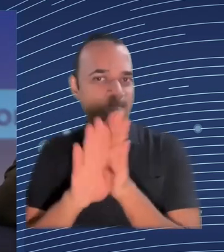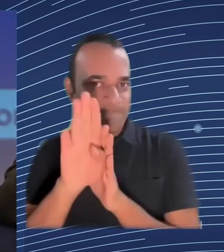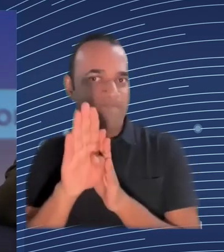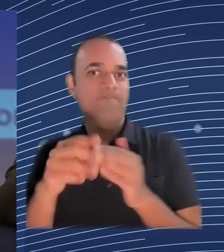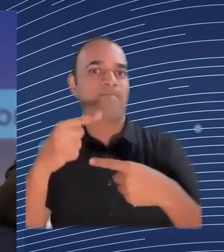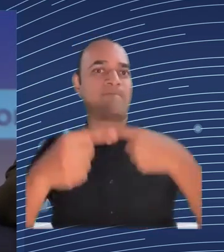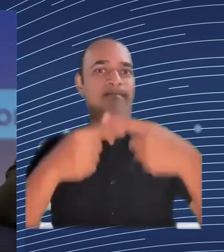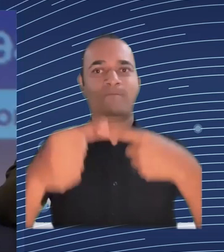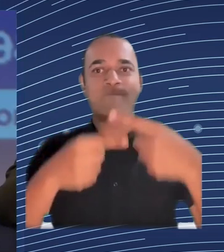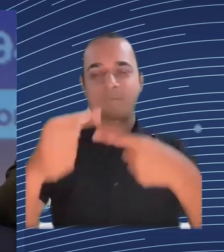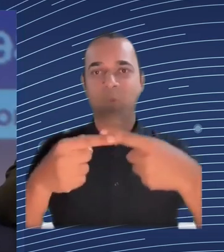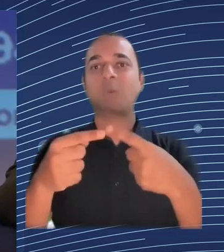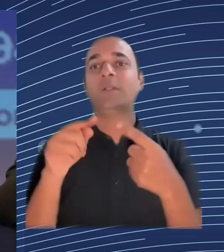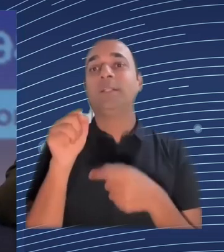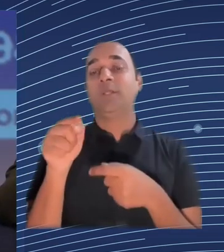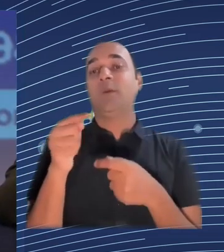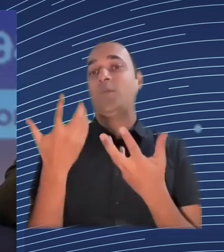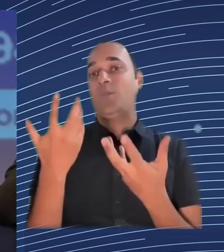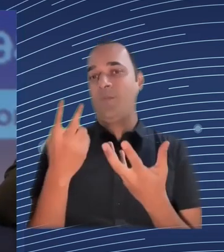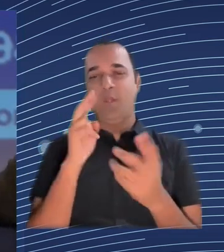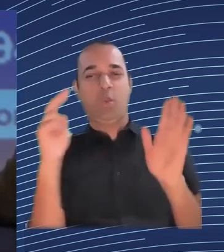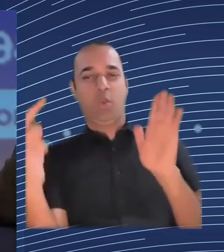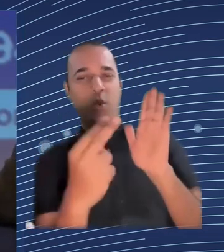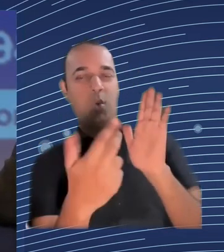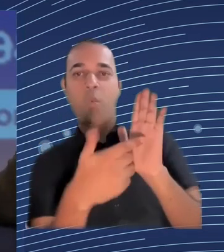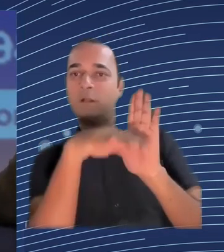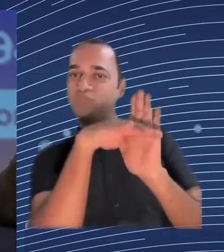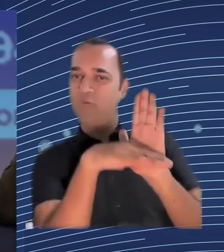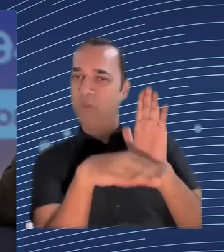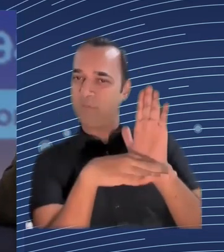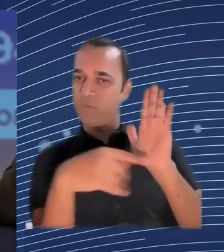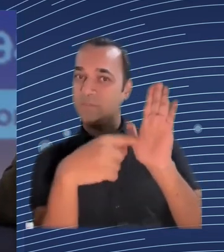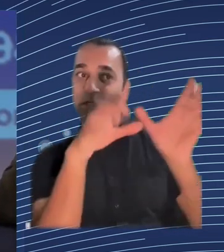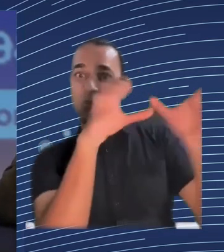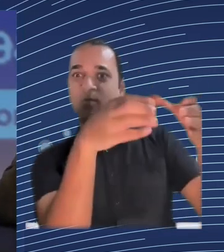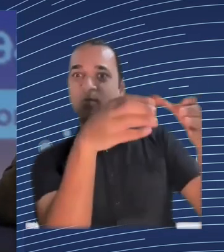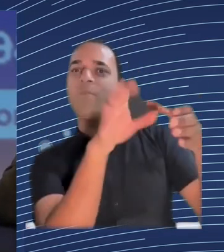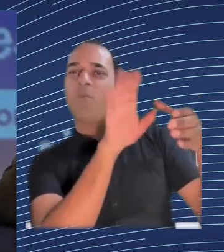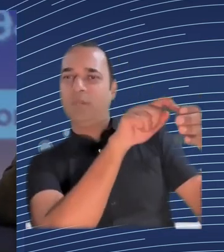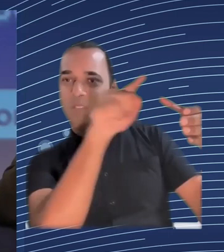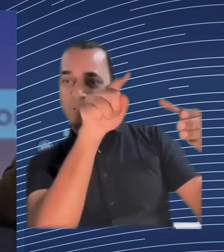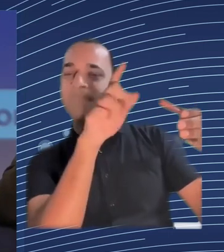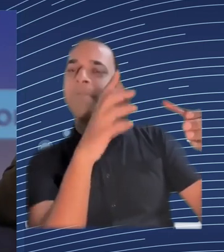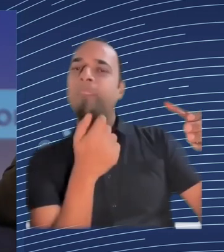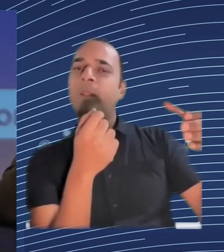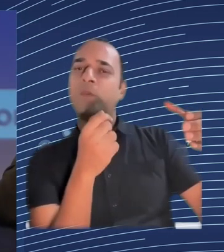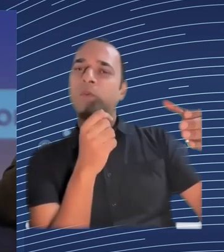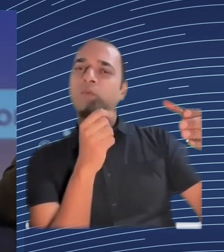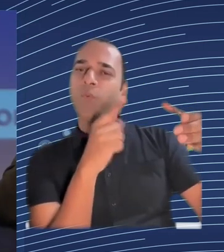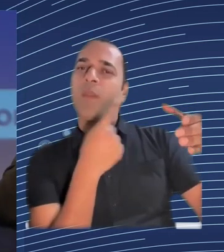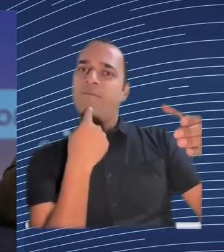AI kind of regulatory boards or should we educate the existing regulation authorities